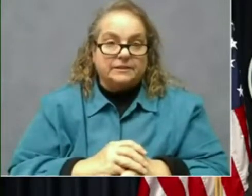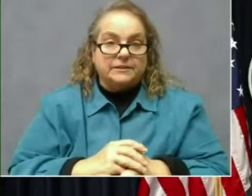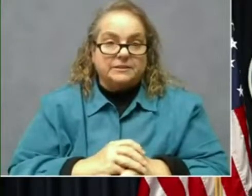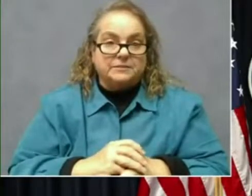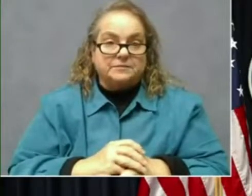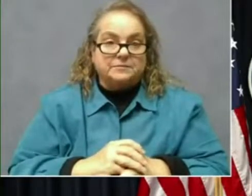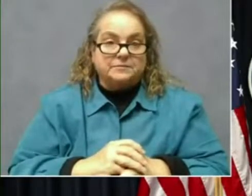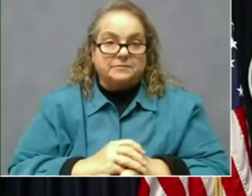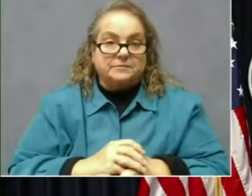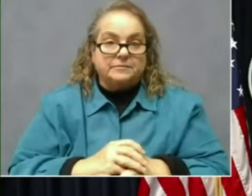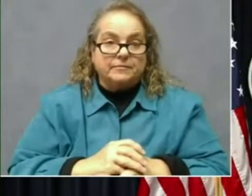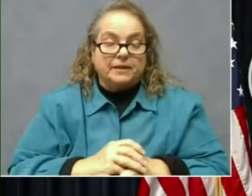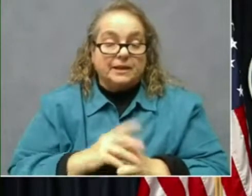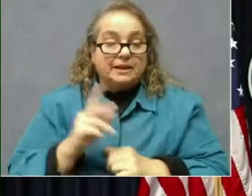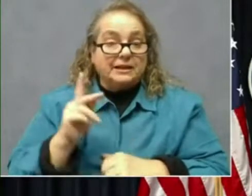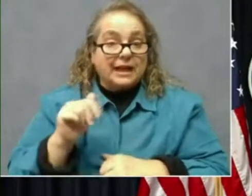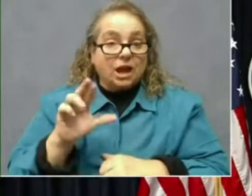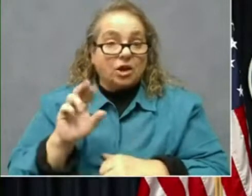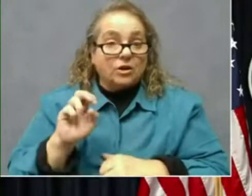Do we have Karen?